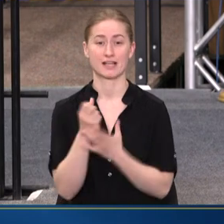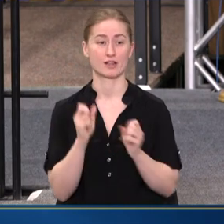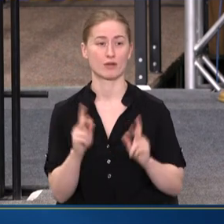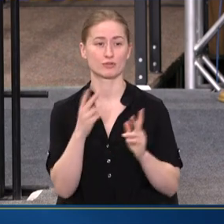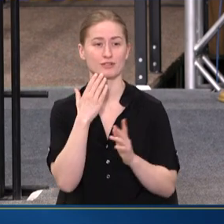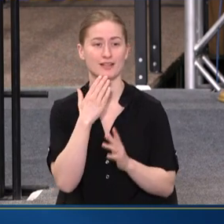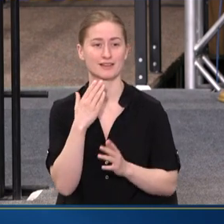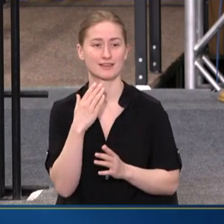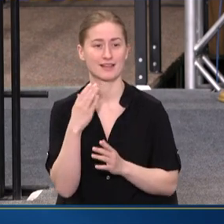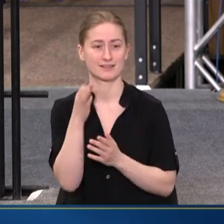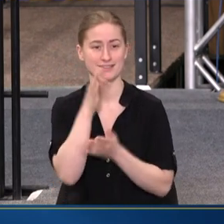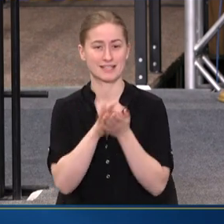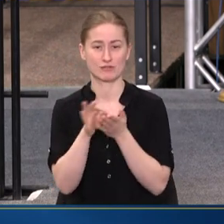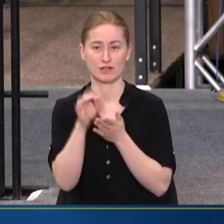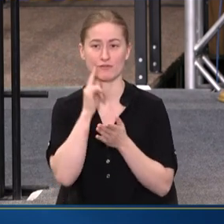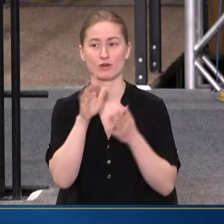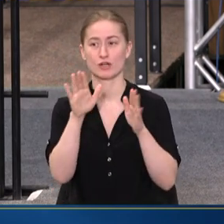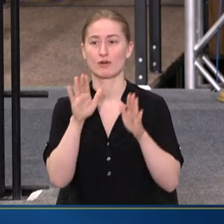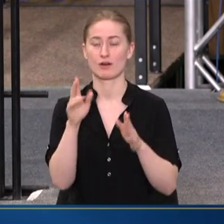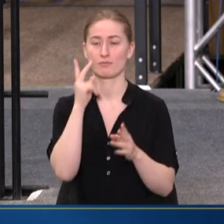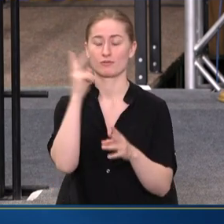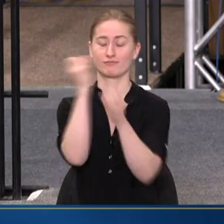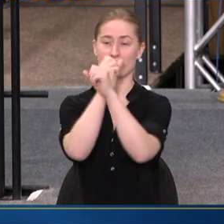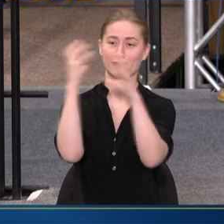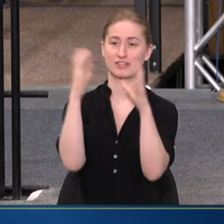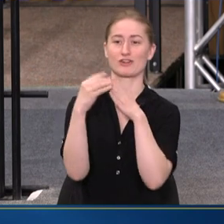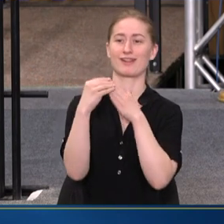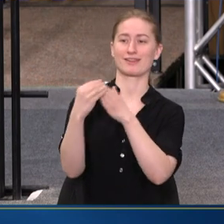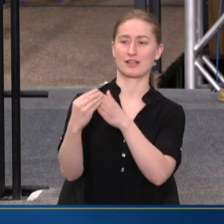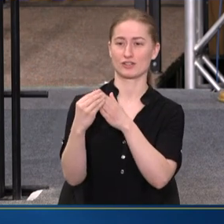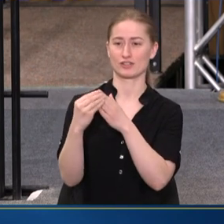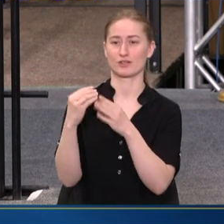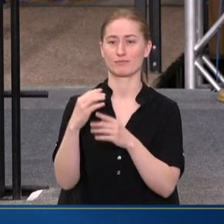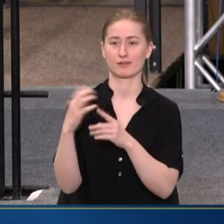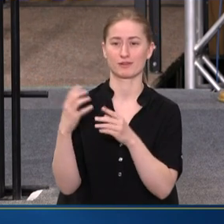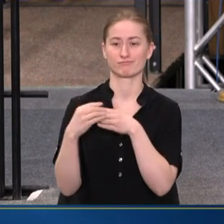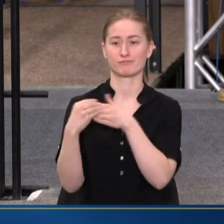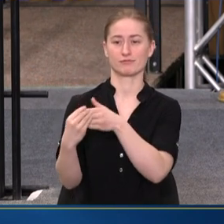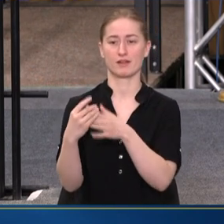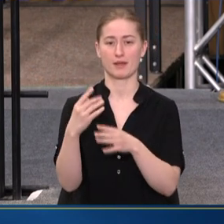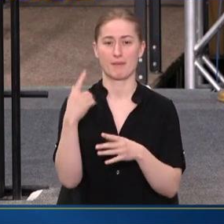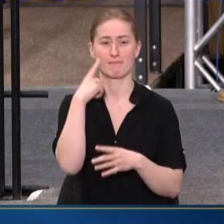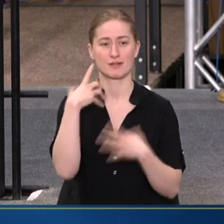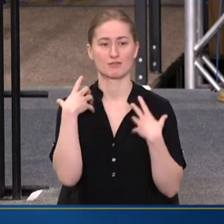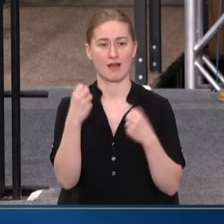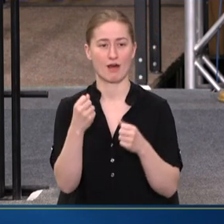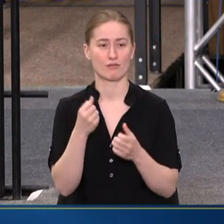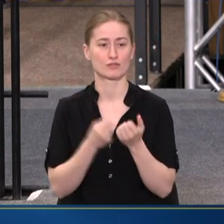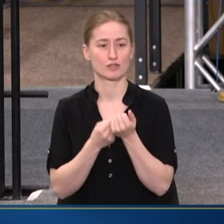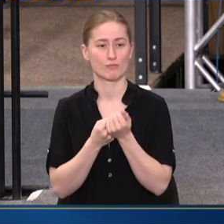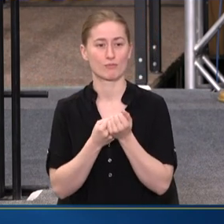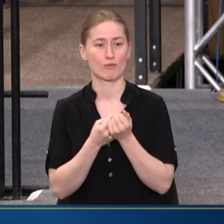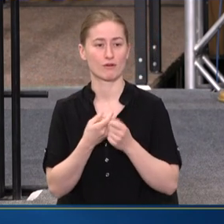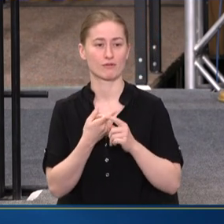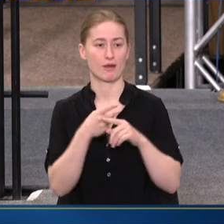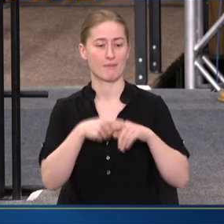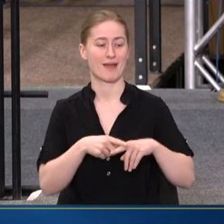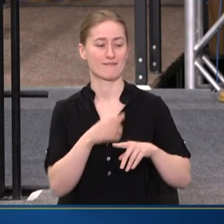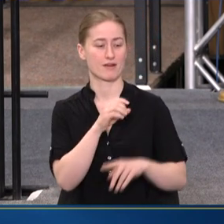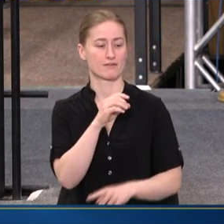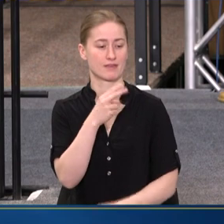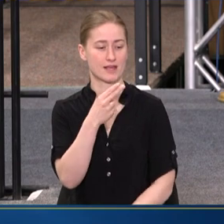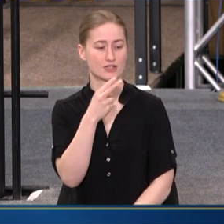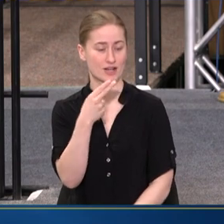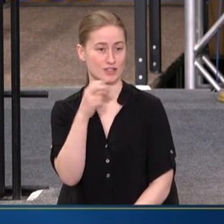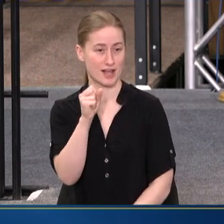TO THANK THE SECRETARY FOR HIS INCREDIBLE VISION AND LEADERSHIP IN CHAMPIONING MENTAL HEALTH SUPPORT ON BEHALF OF HHS, BUT ALSO